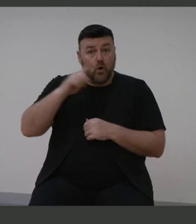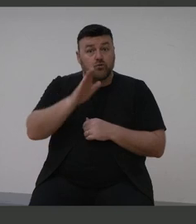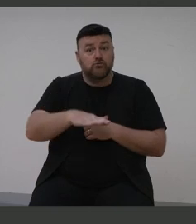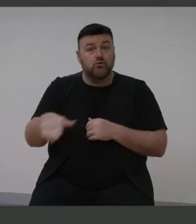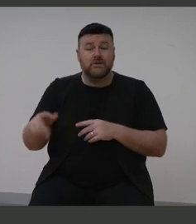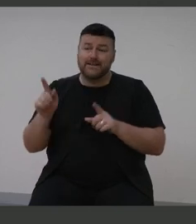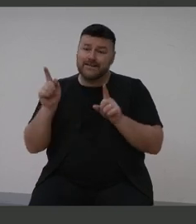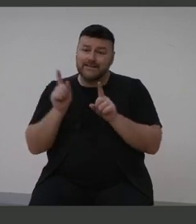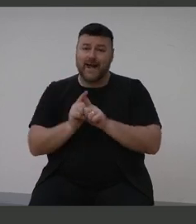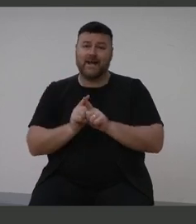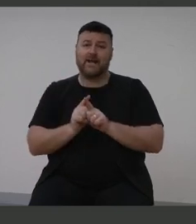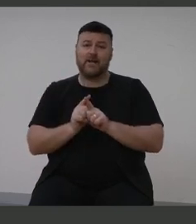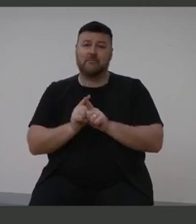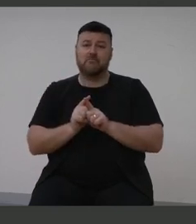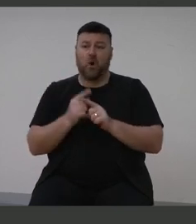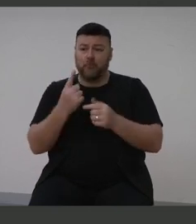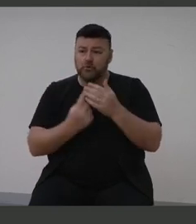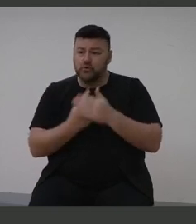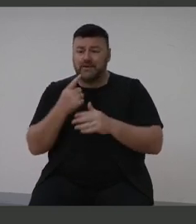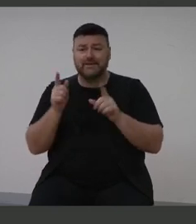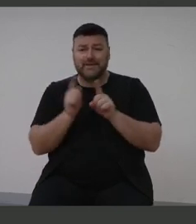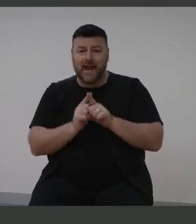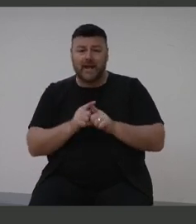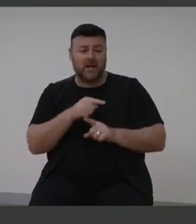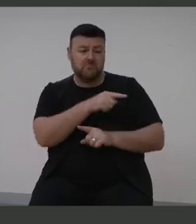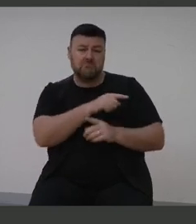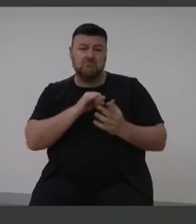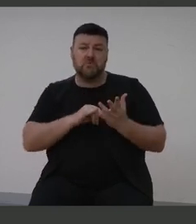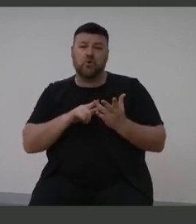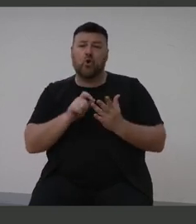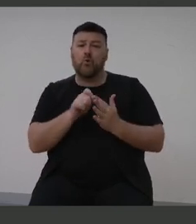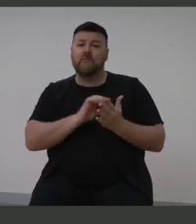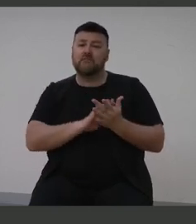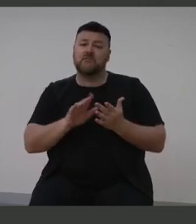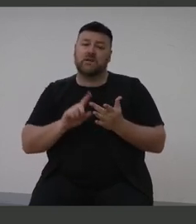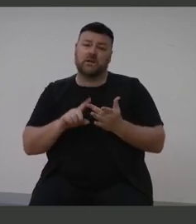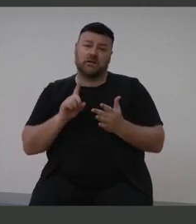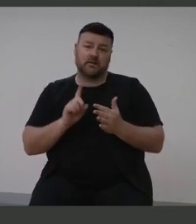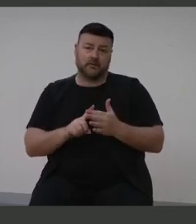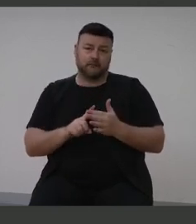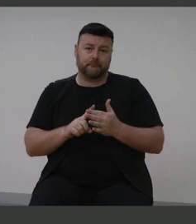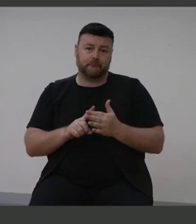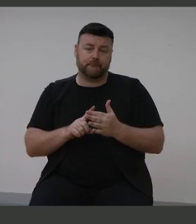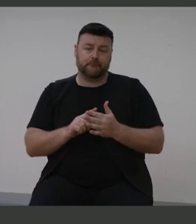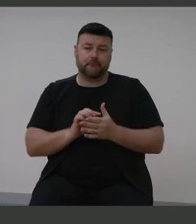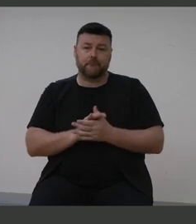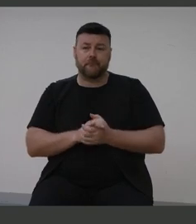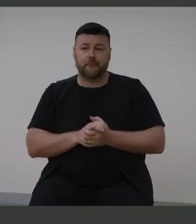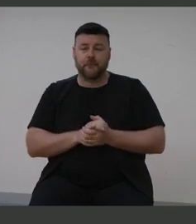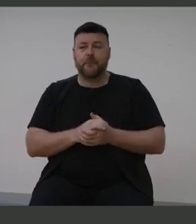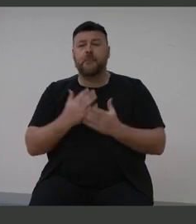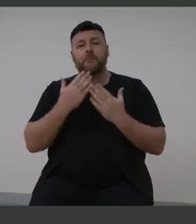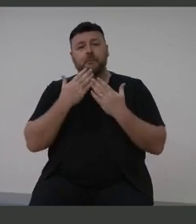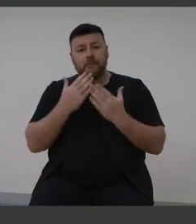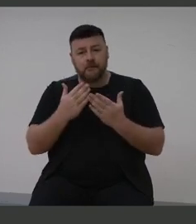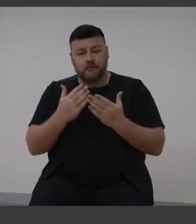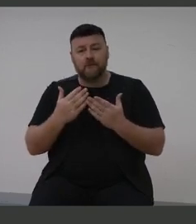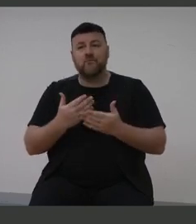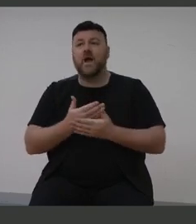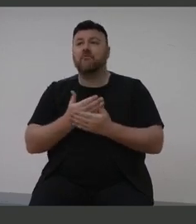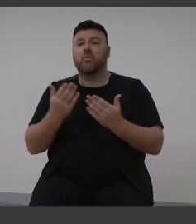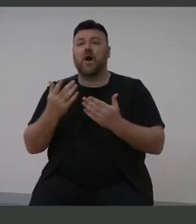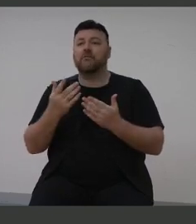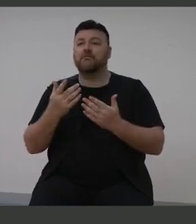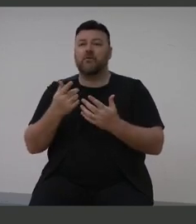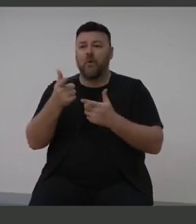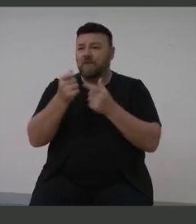same chances that Sophie's had in her development and being part of the team here in Australia. So thank you to everyone for bringing us